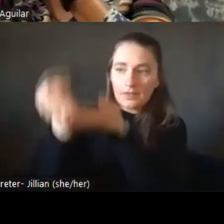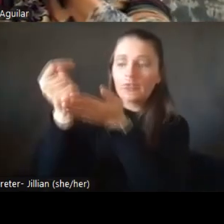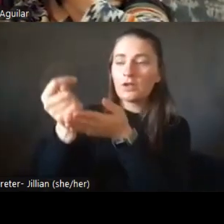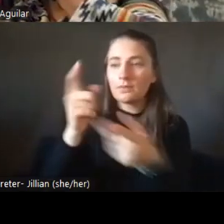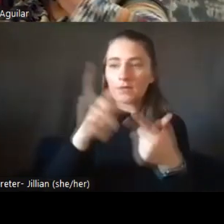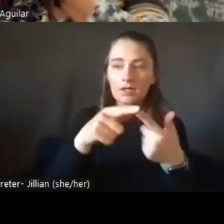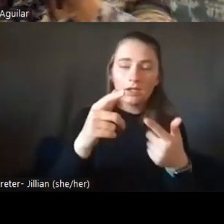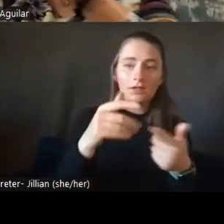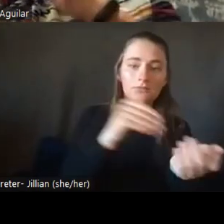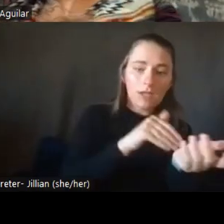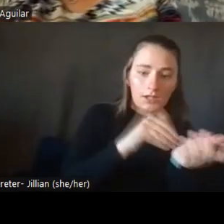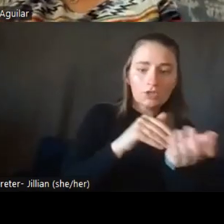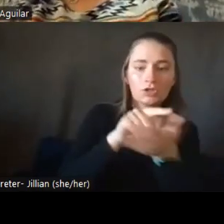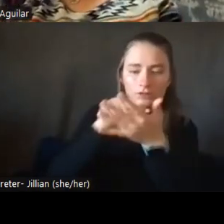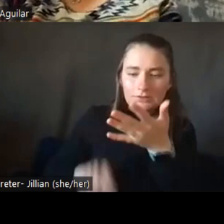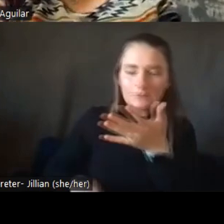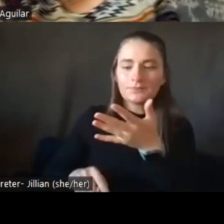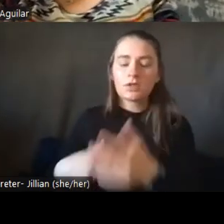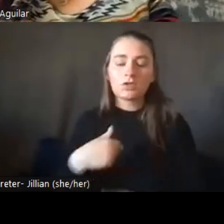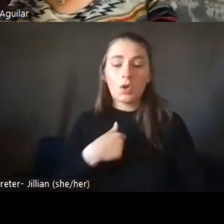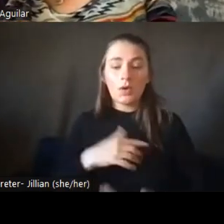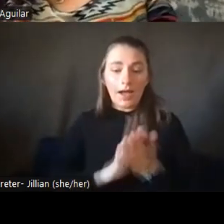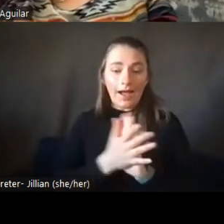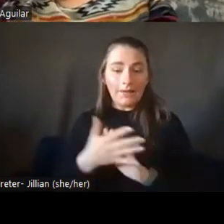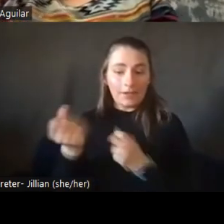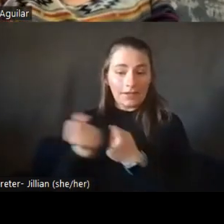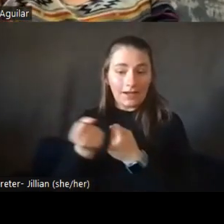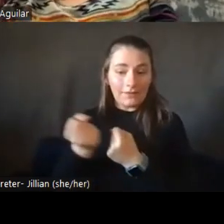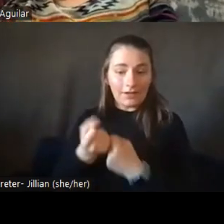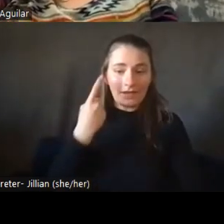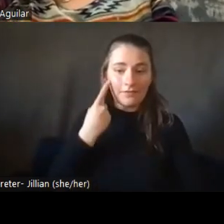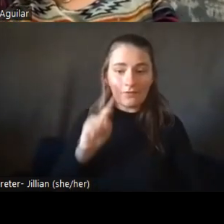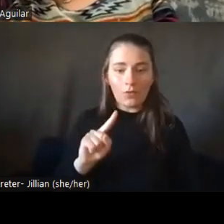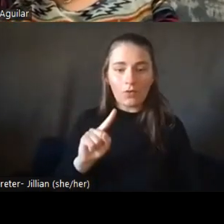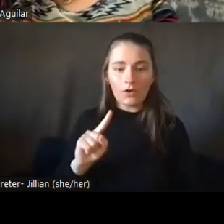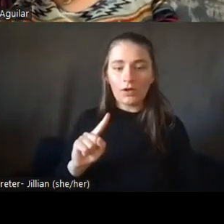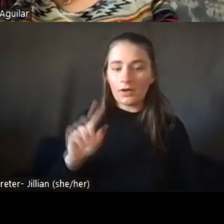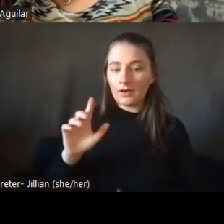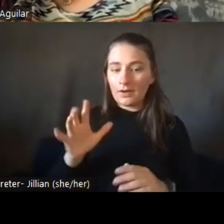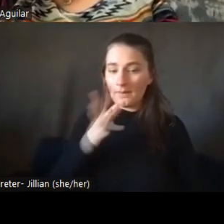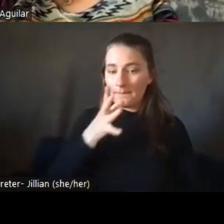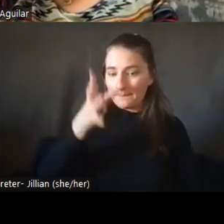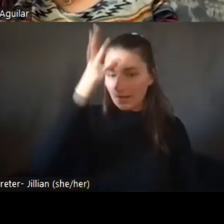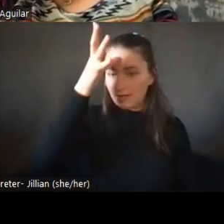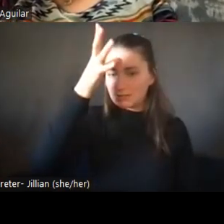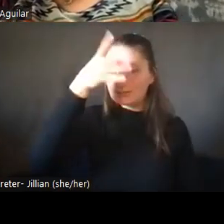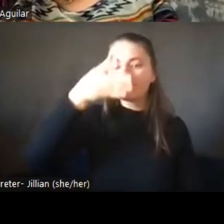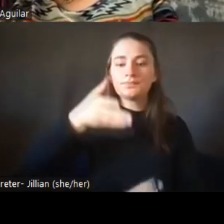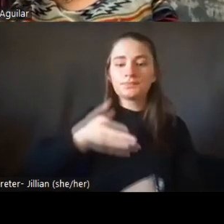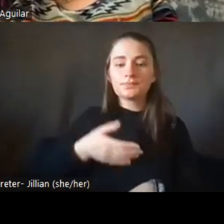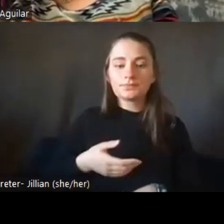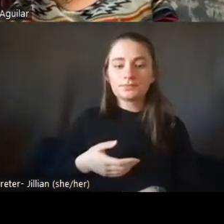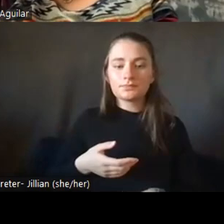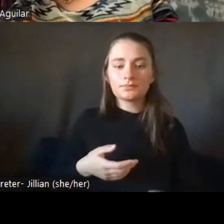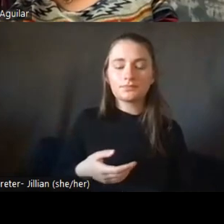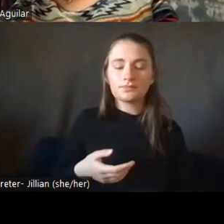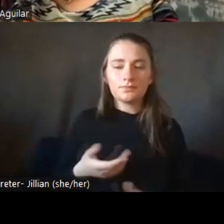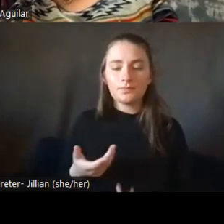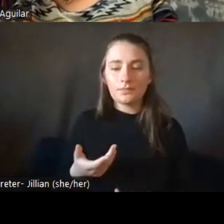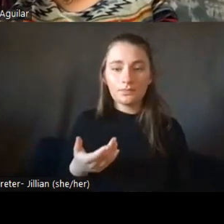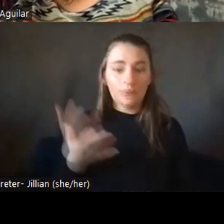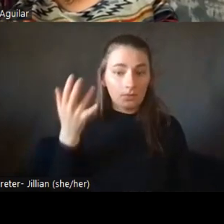I became an advocate for parents after I was feeling